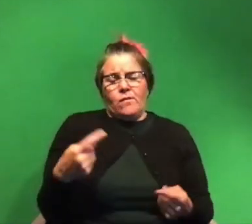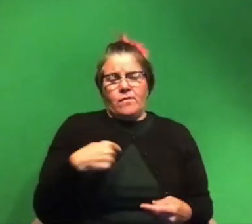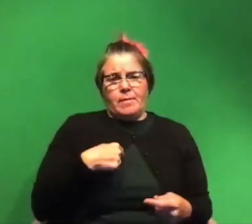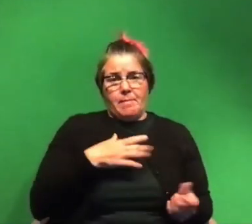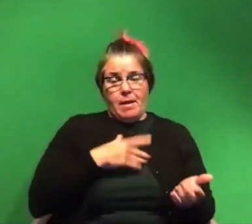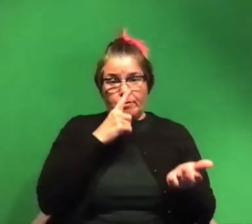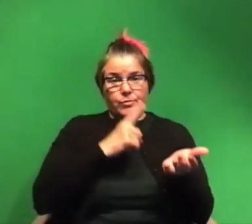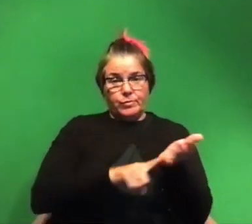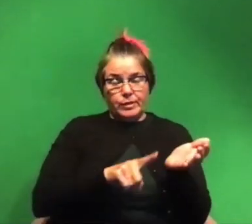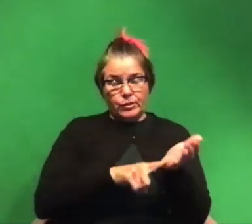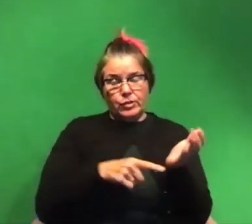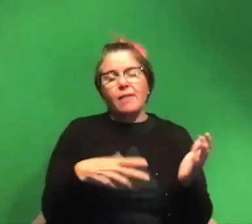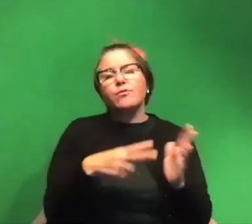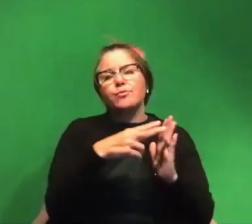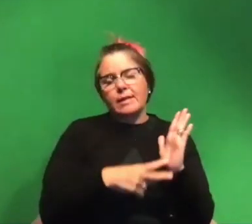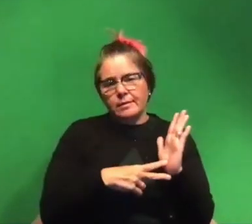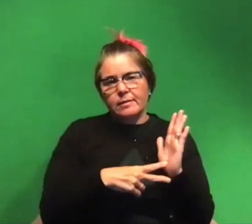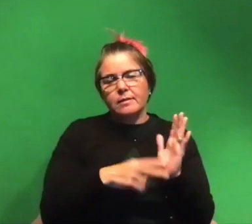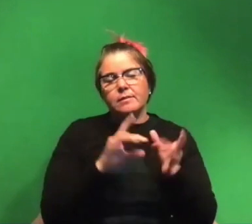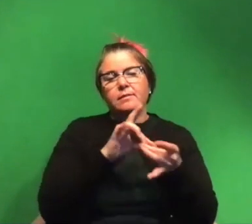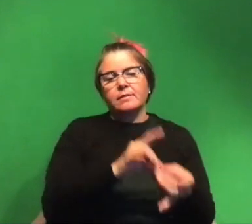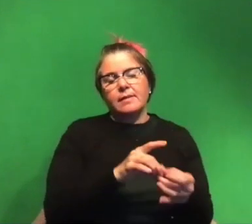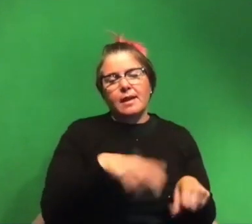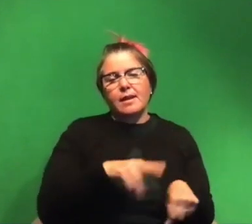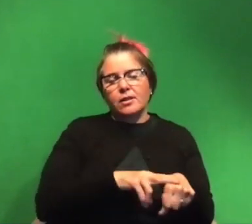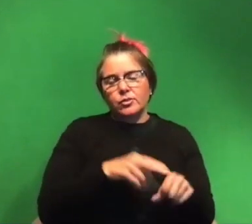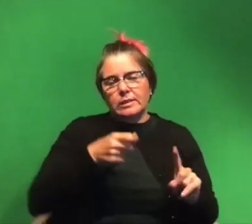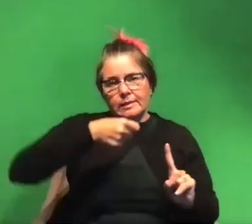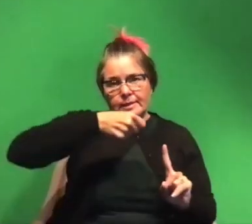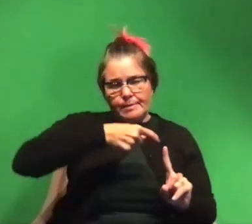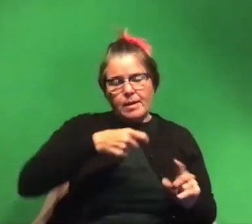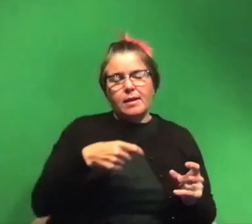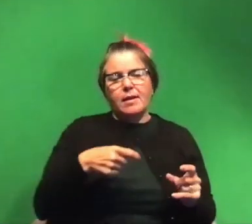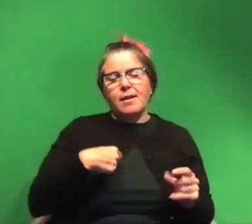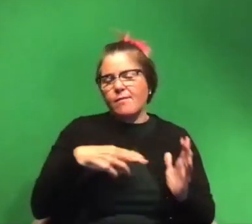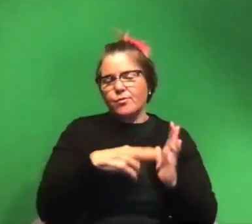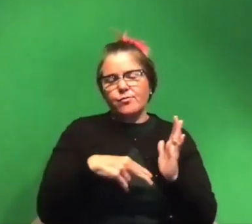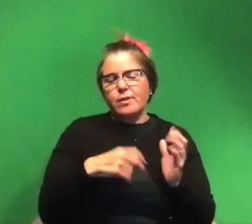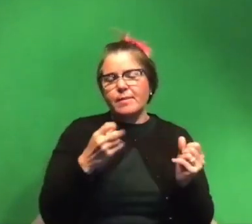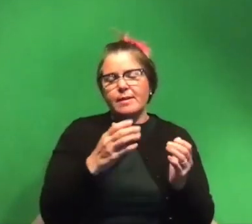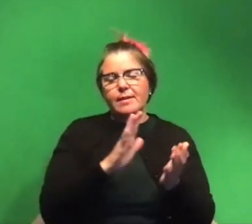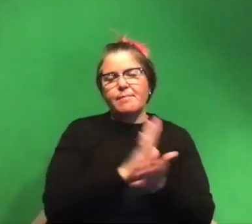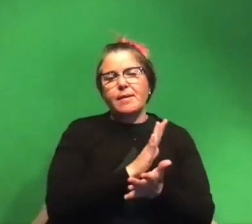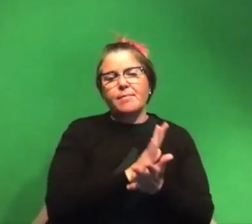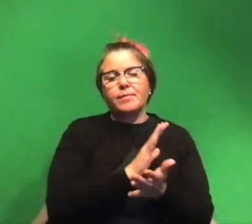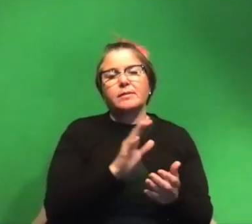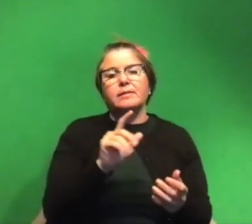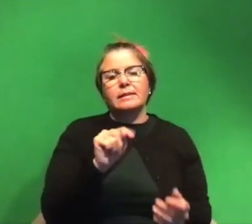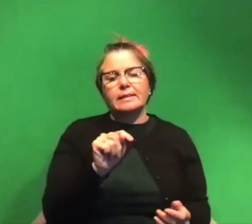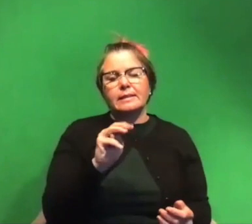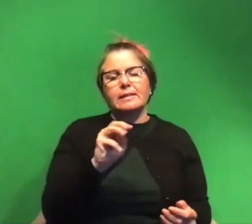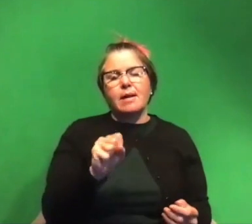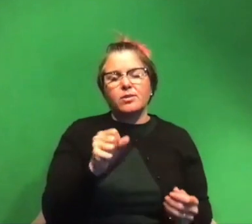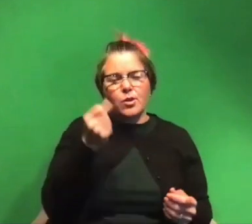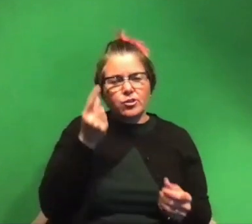i've read with relation to naturalistic stimuli i haven't read many papers on people employing tms to understand more